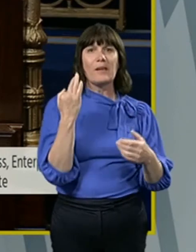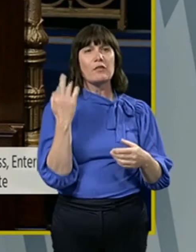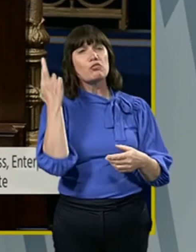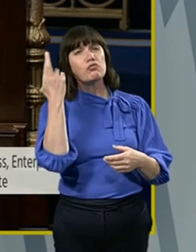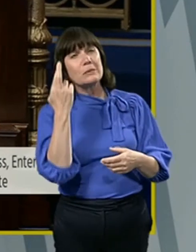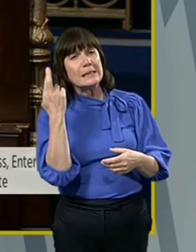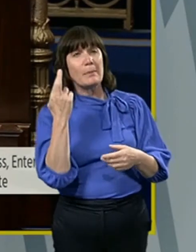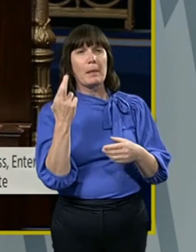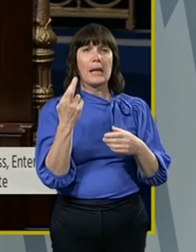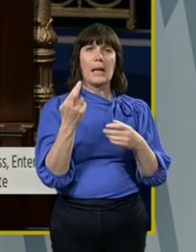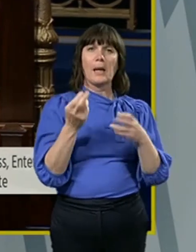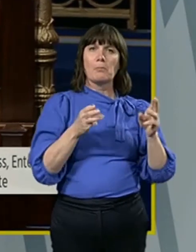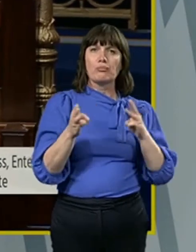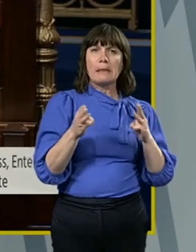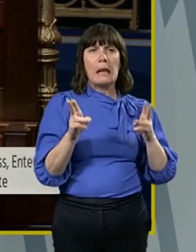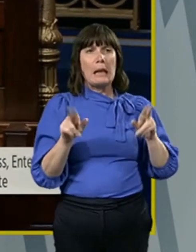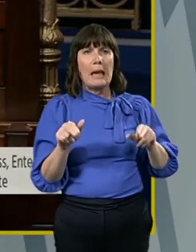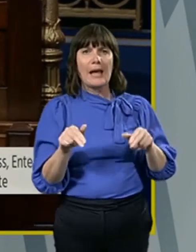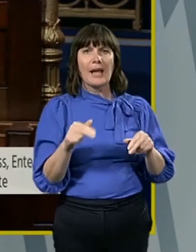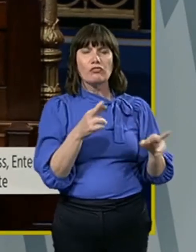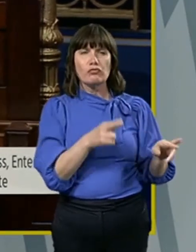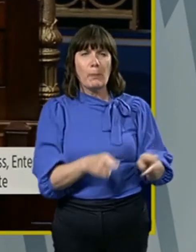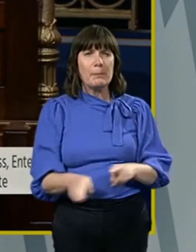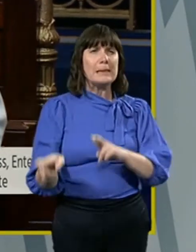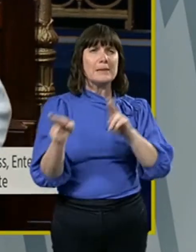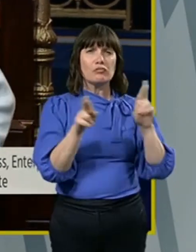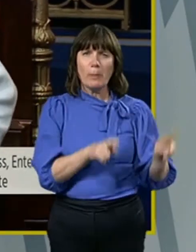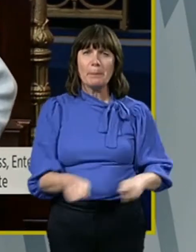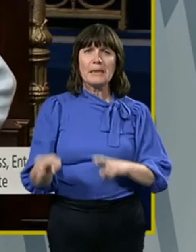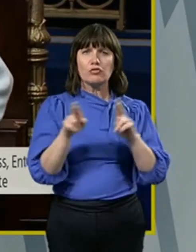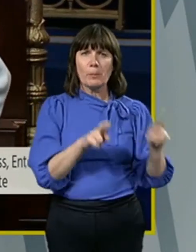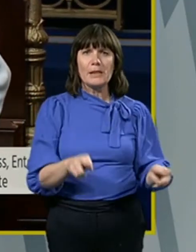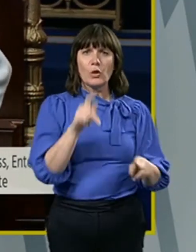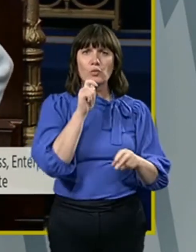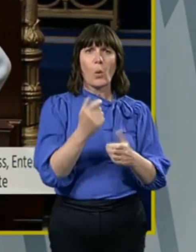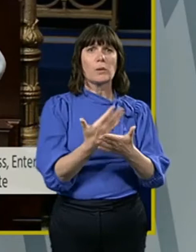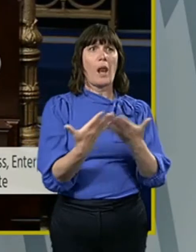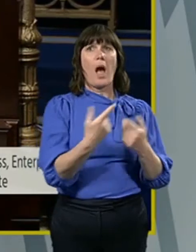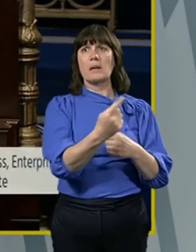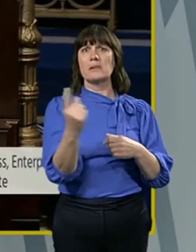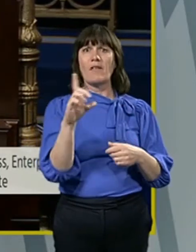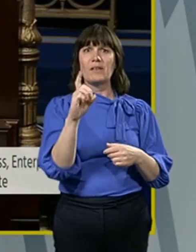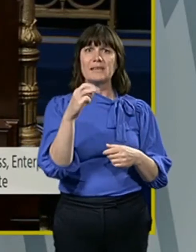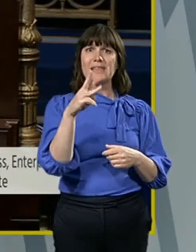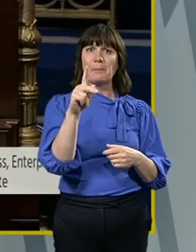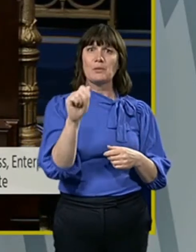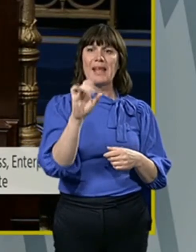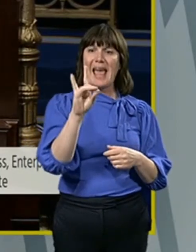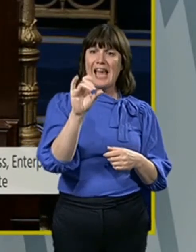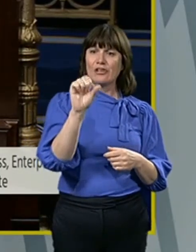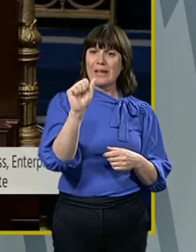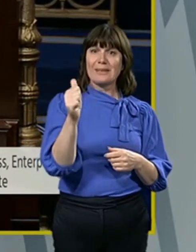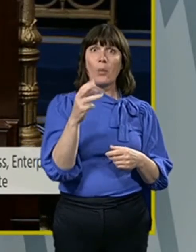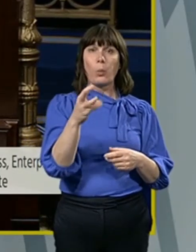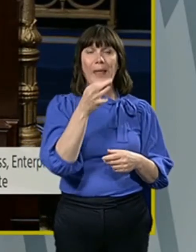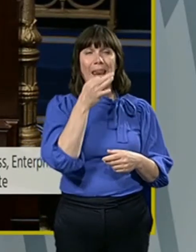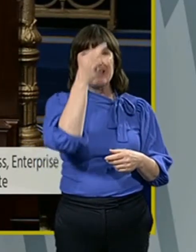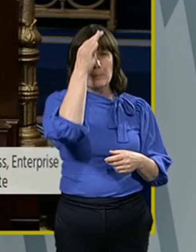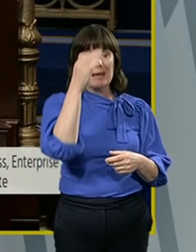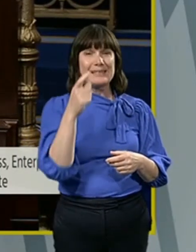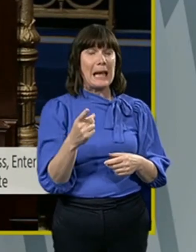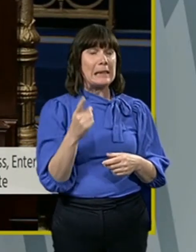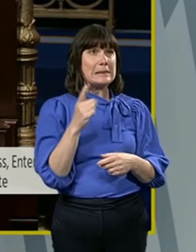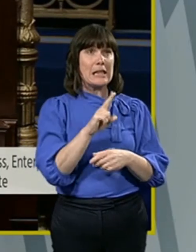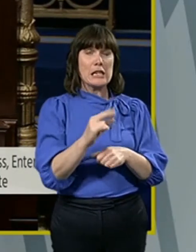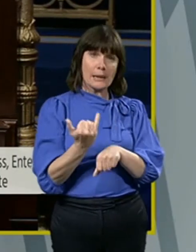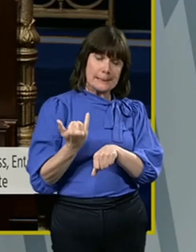practical. And you have repeatedly told many deputies here today that the HSE would inspect. They have not inspected one